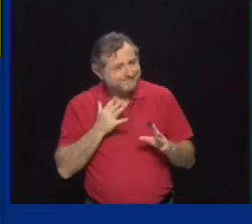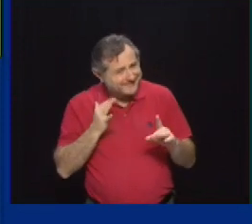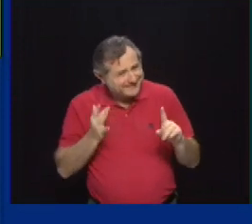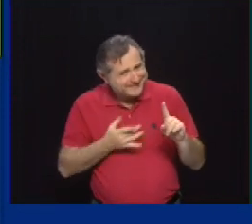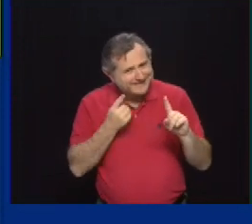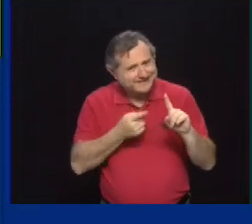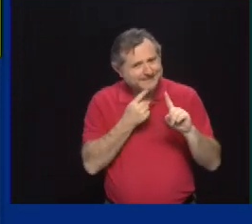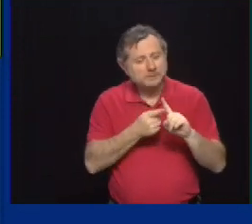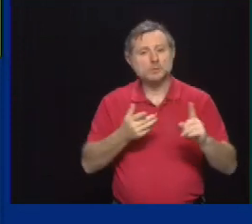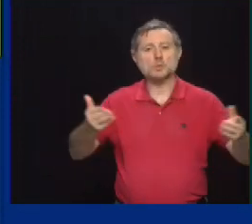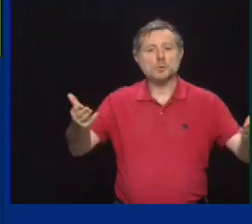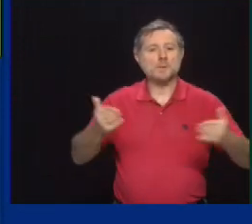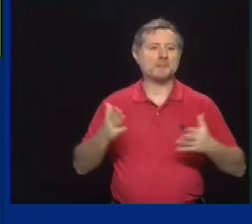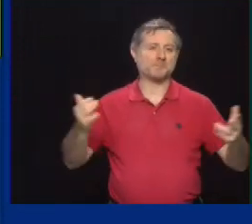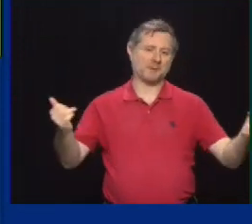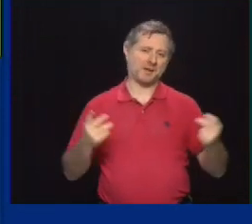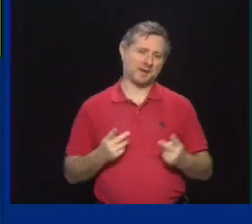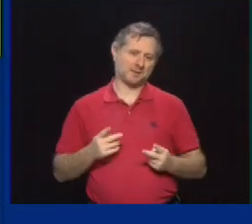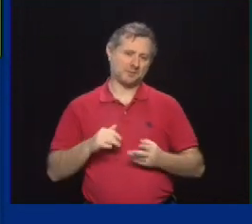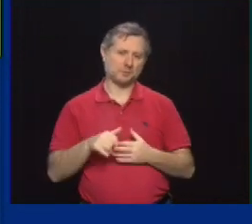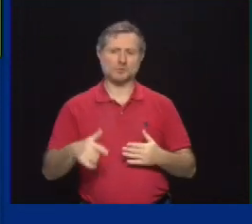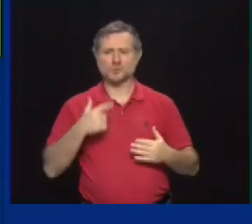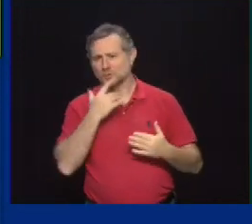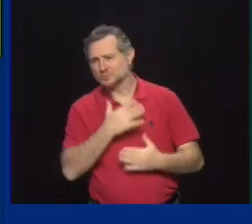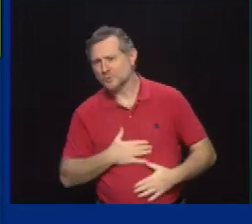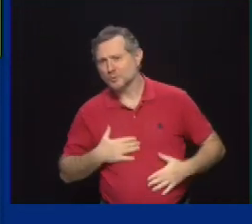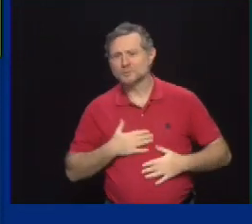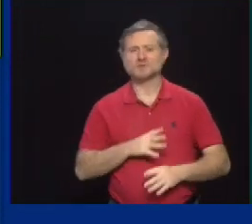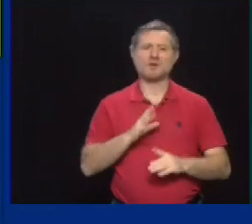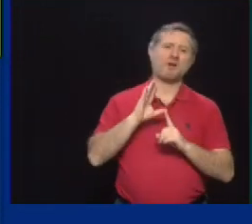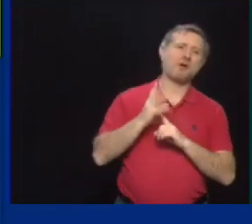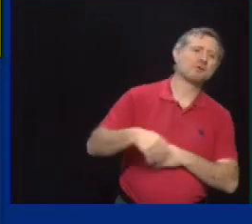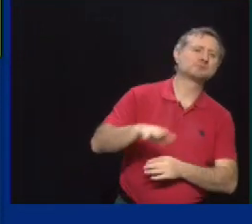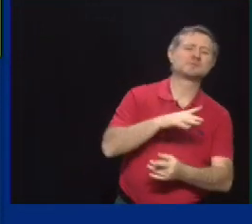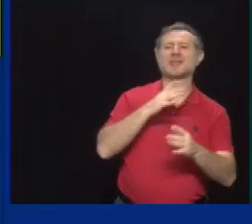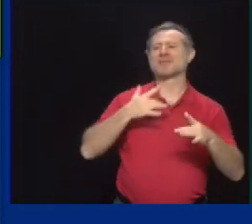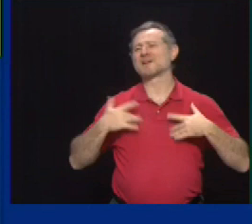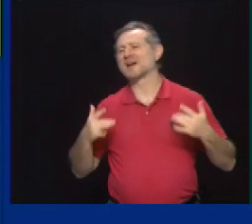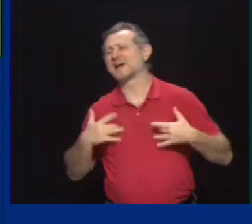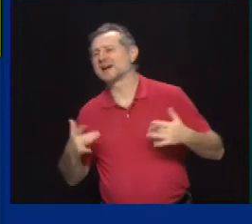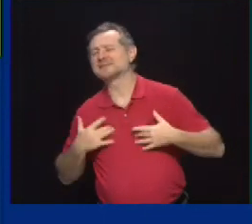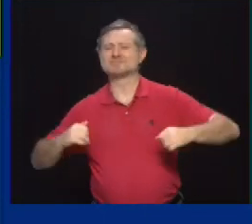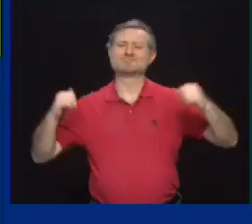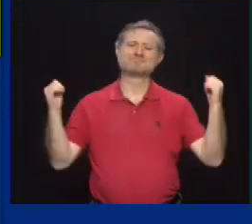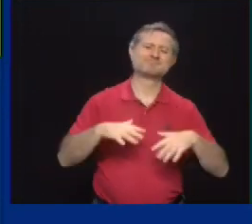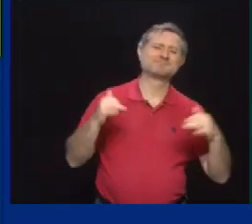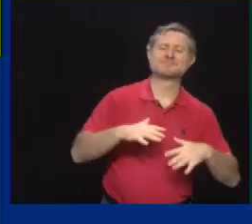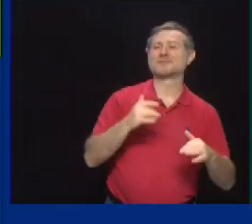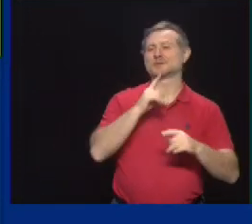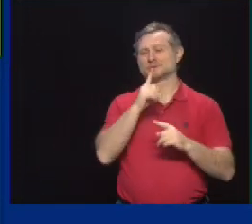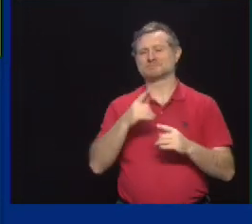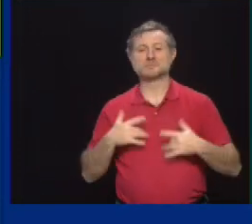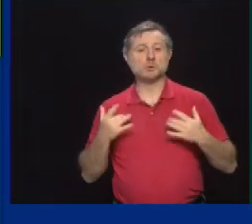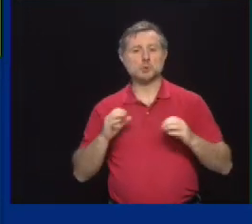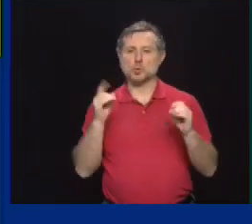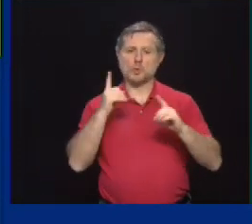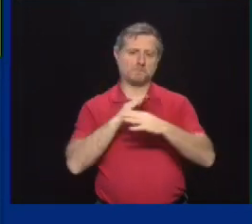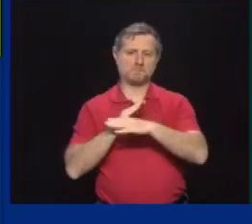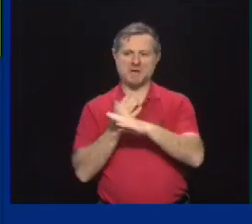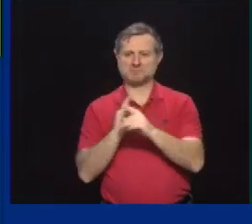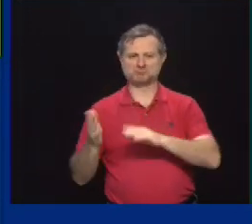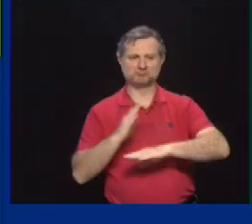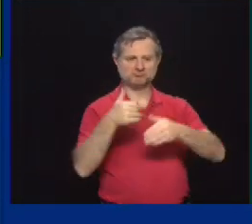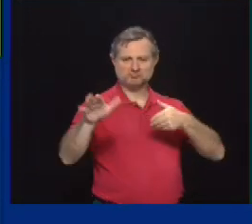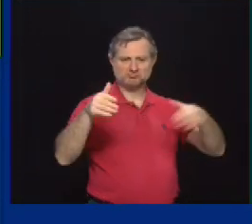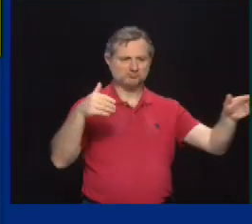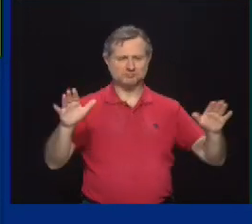all of our entertainment venues, our cultural event venues, and other places to make sure that there's no barriers, no barriers to people coming